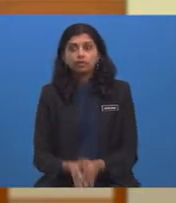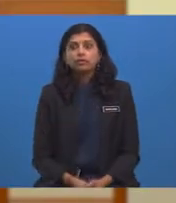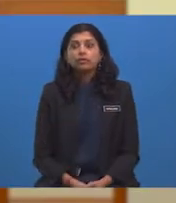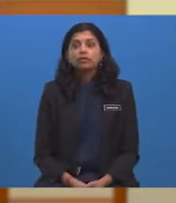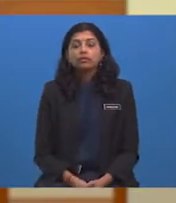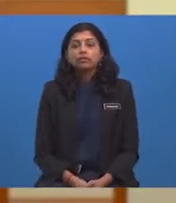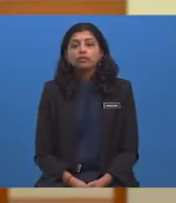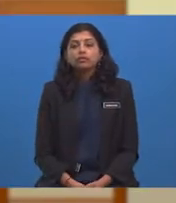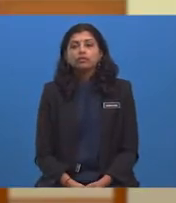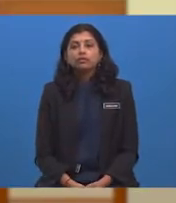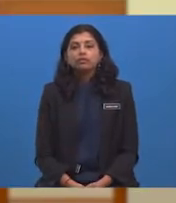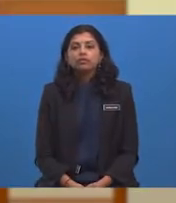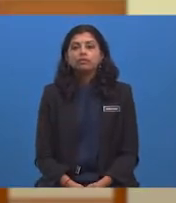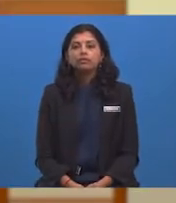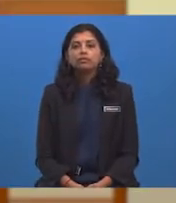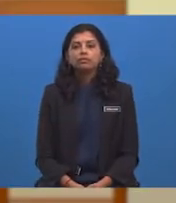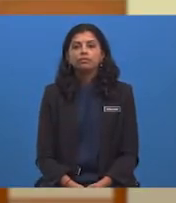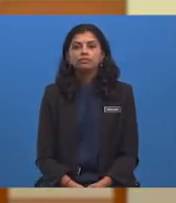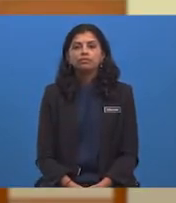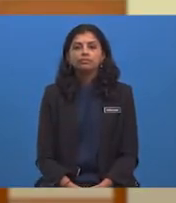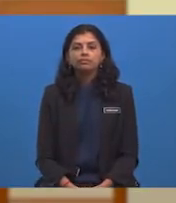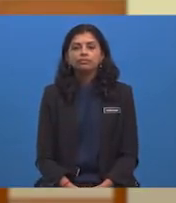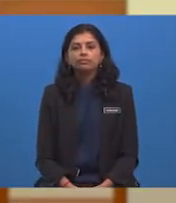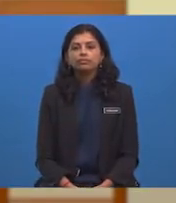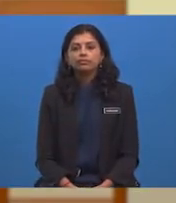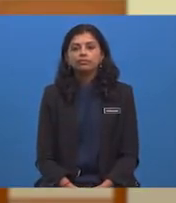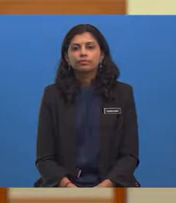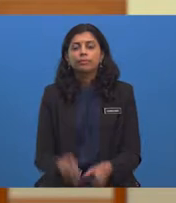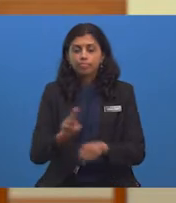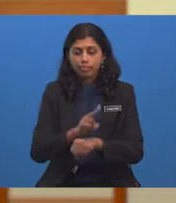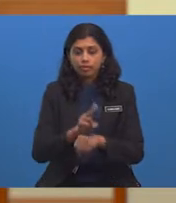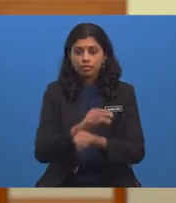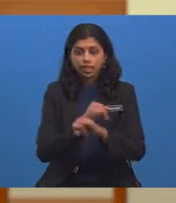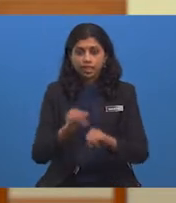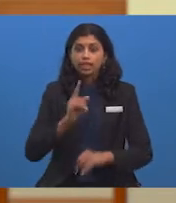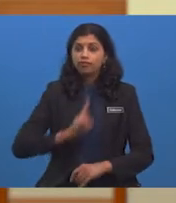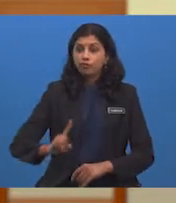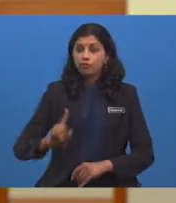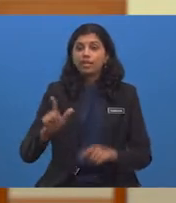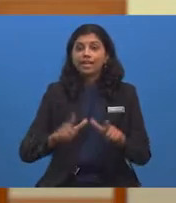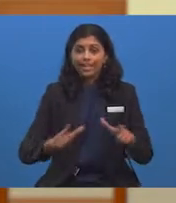using informal language which is grammatically correct.